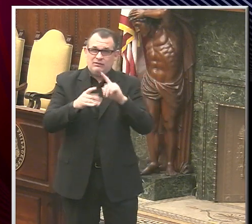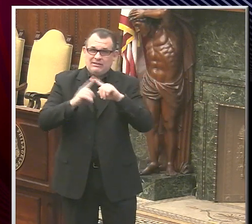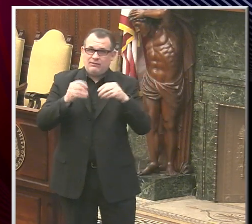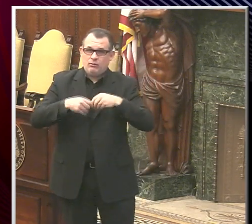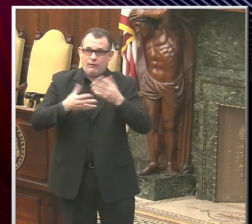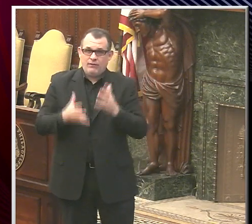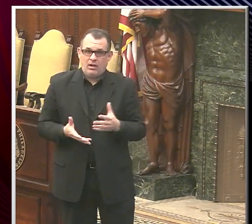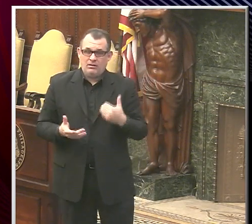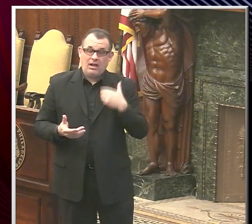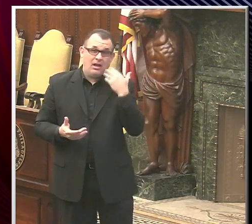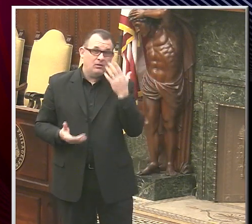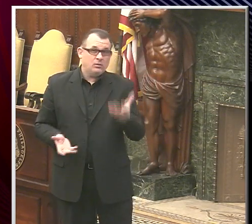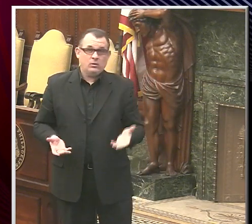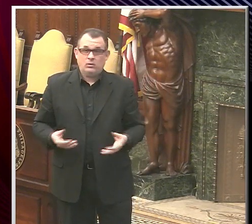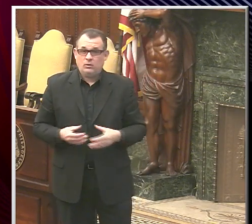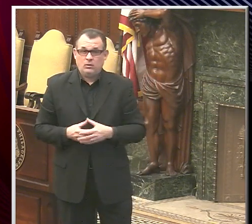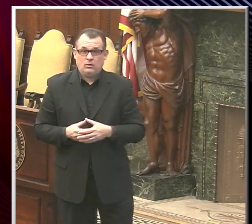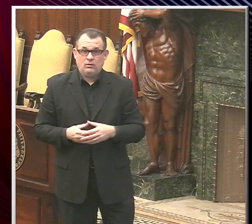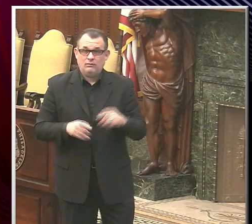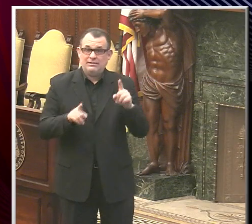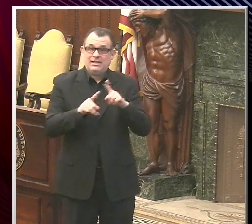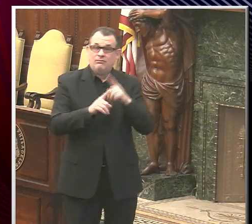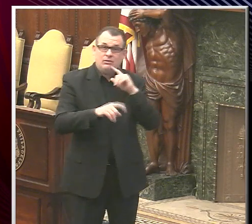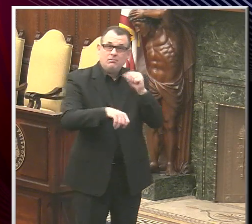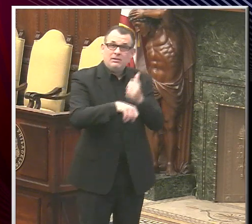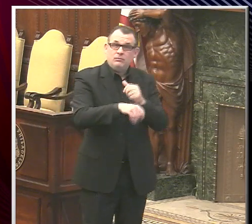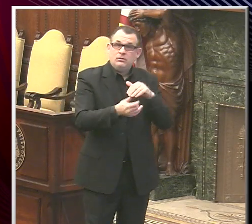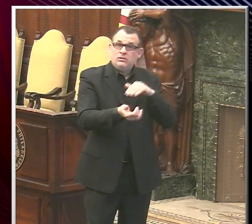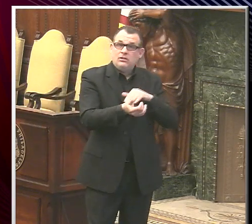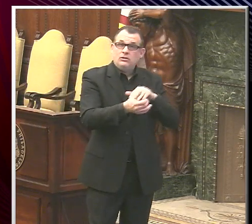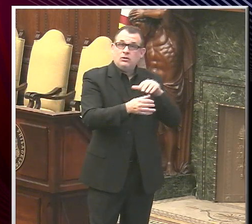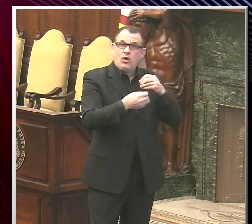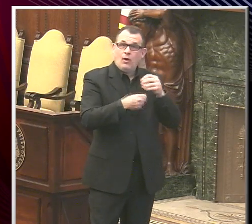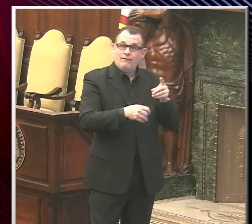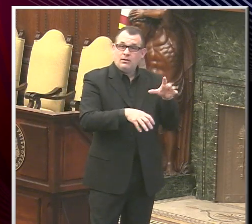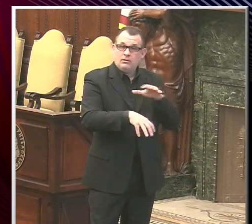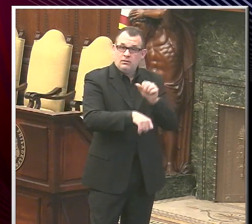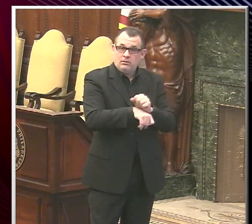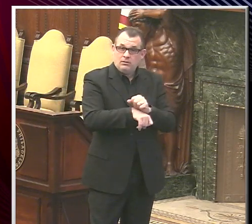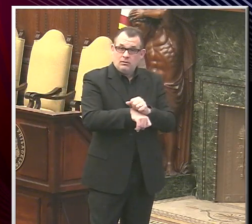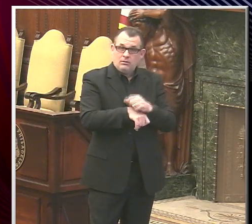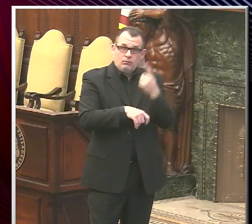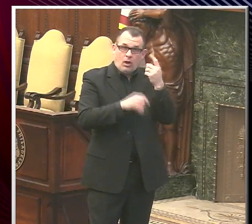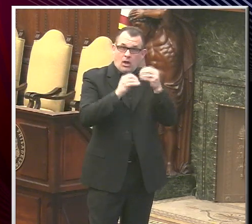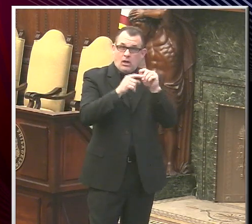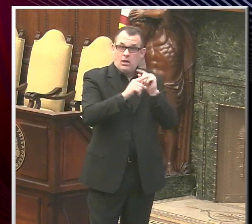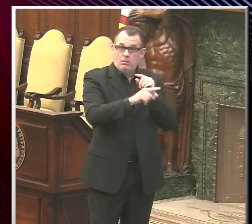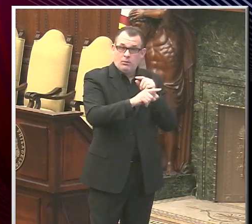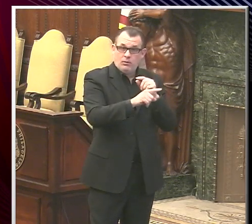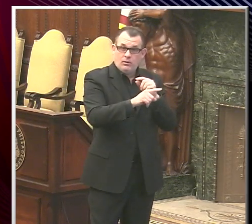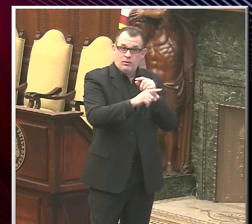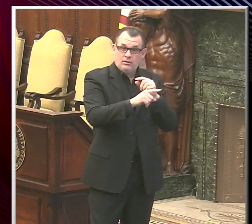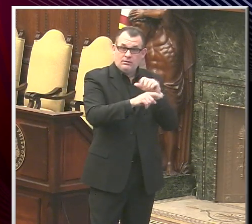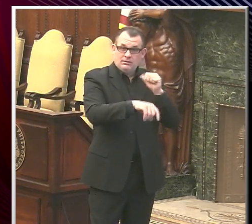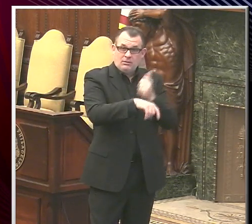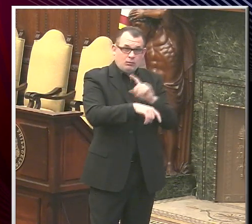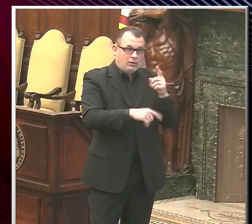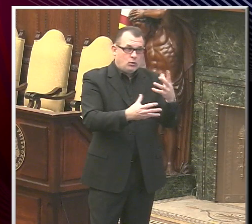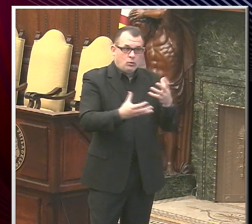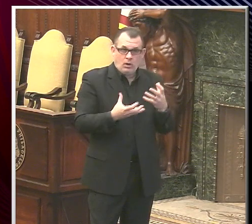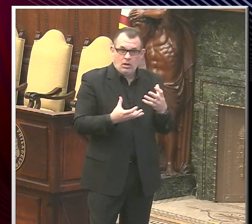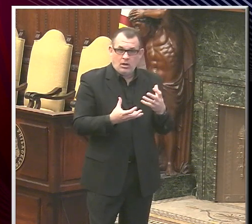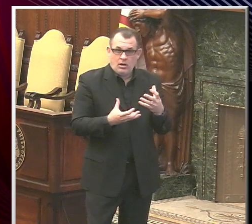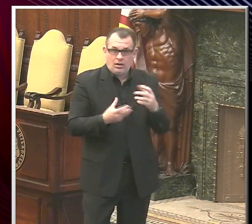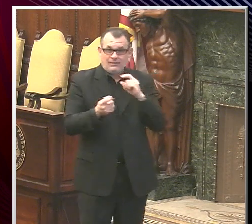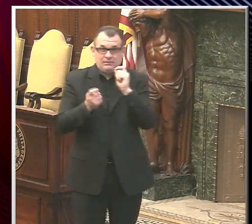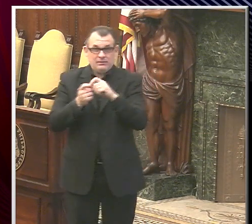when you schedule a doctor's appointment in general, you don't go to one central number and have them schedule wherever you're going. go to the specific doctor's